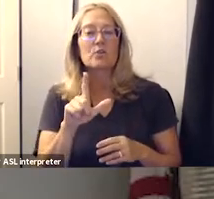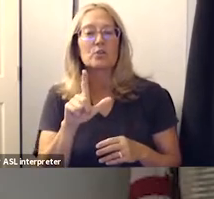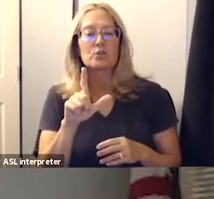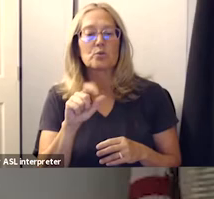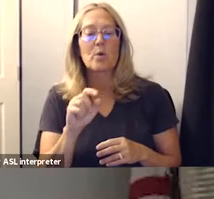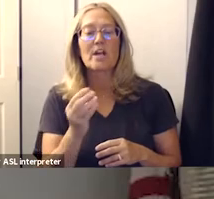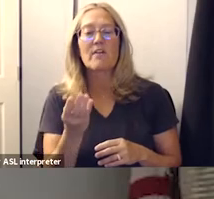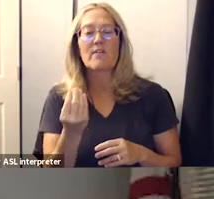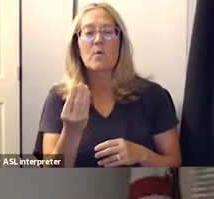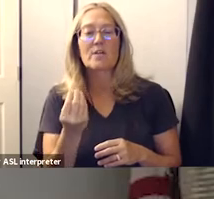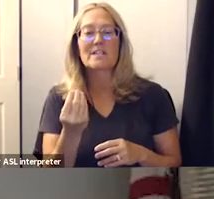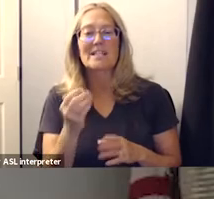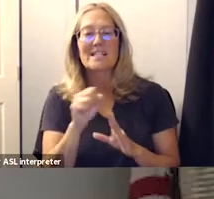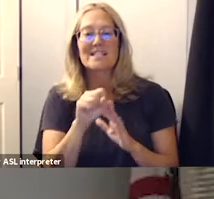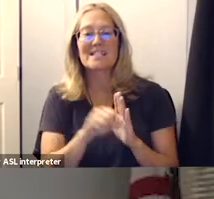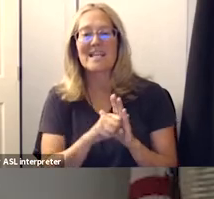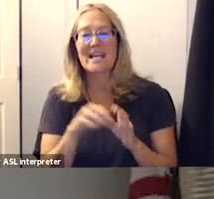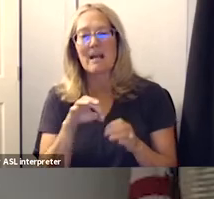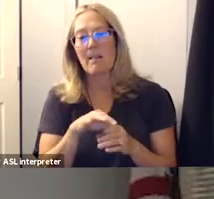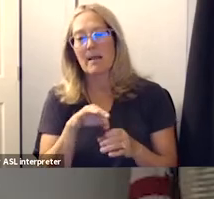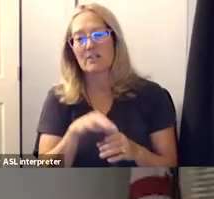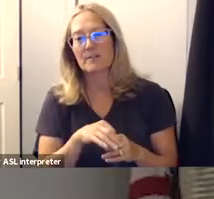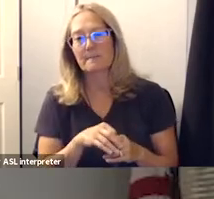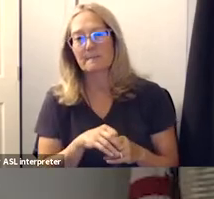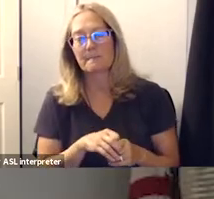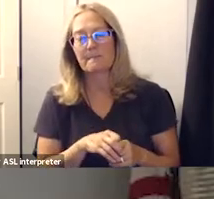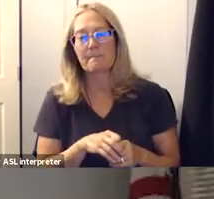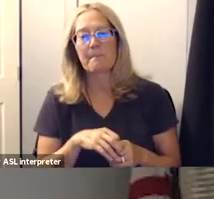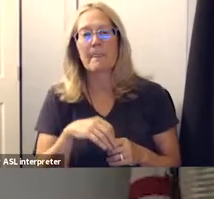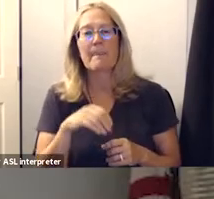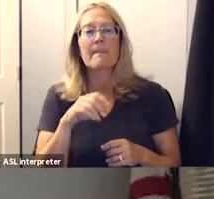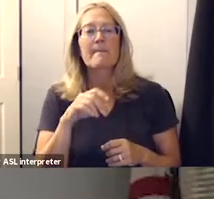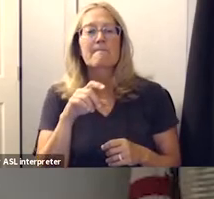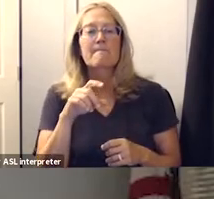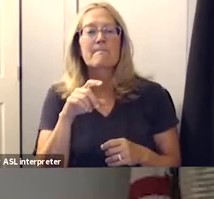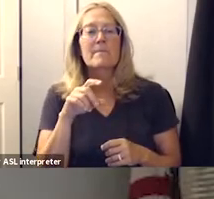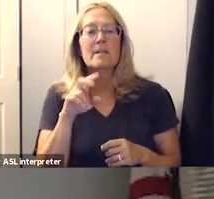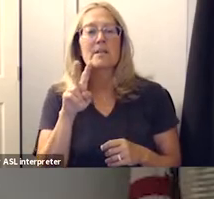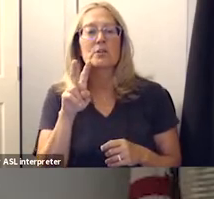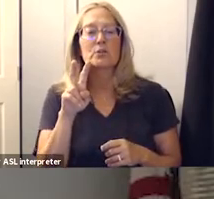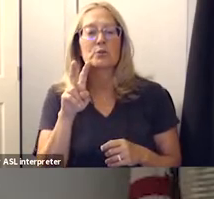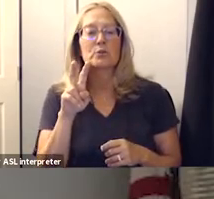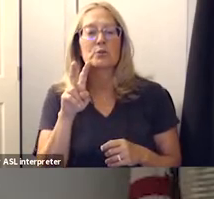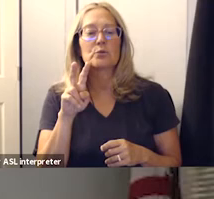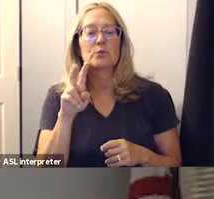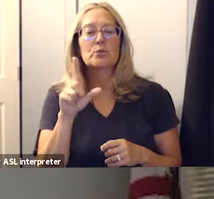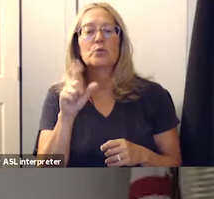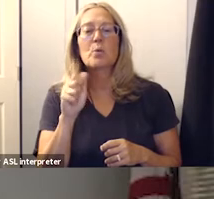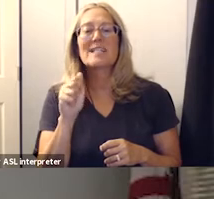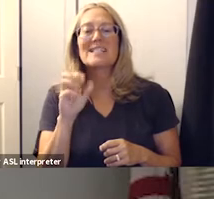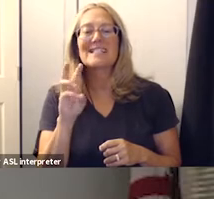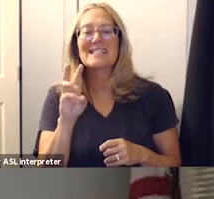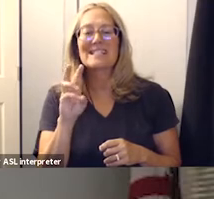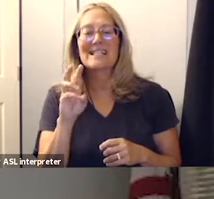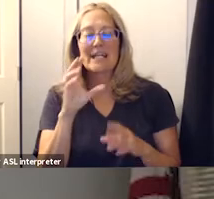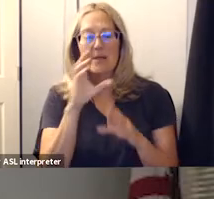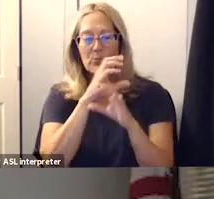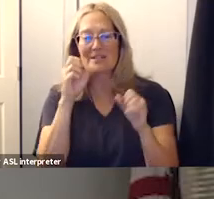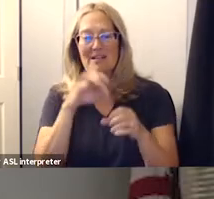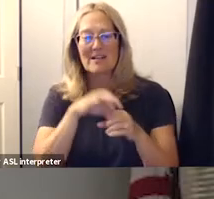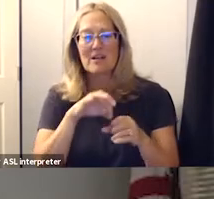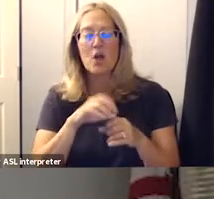state election election the 2016 presidential election just